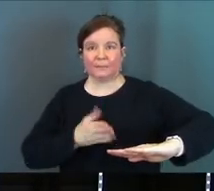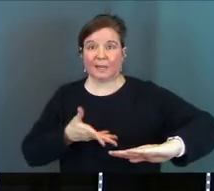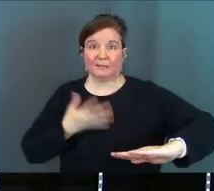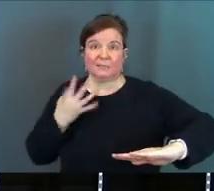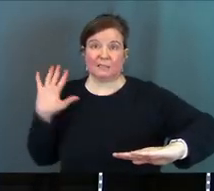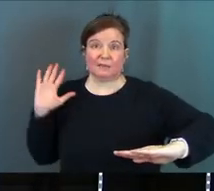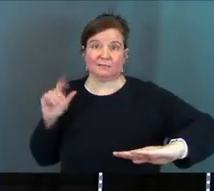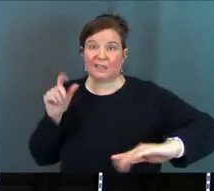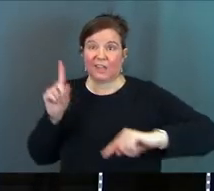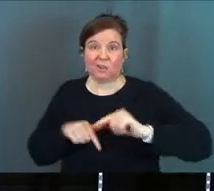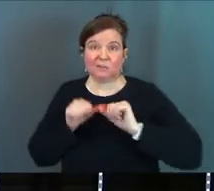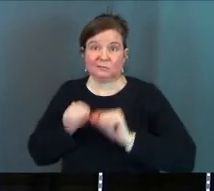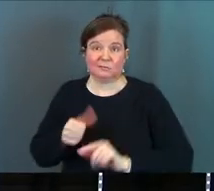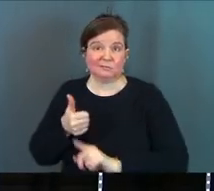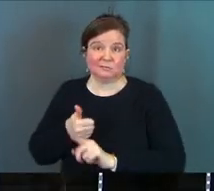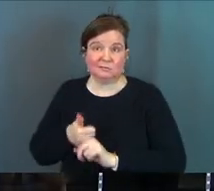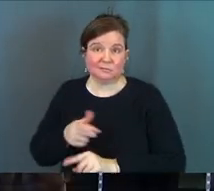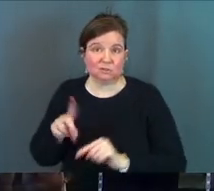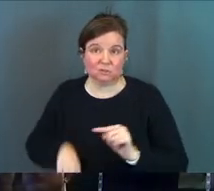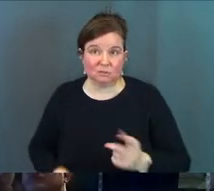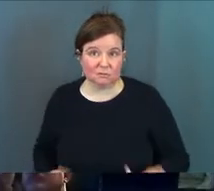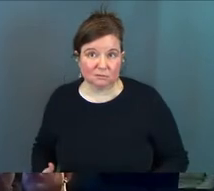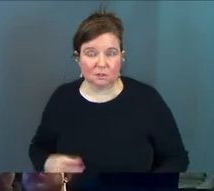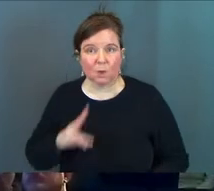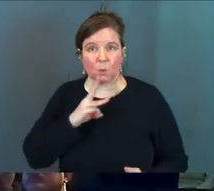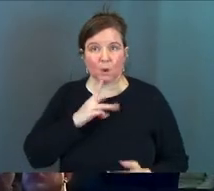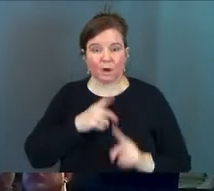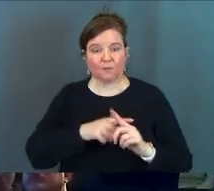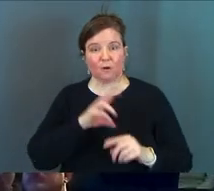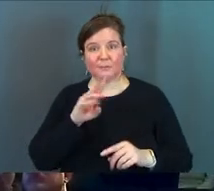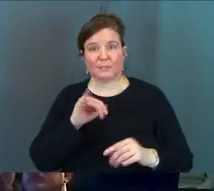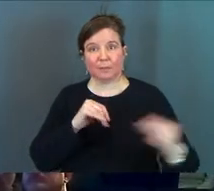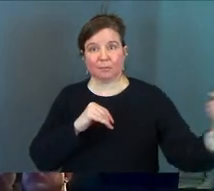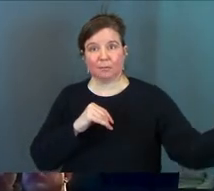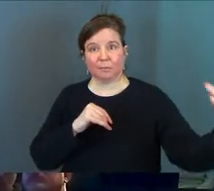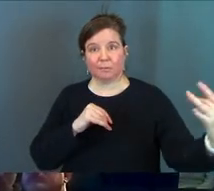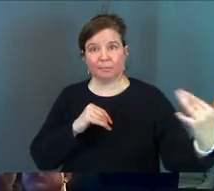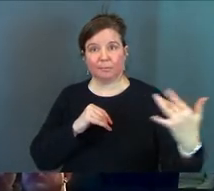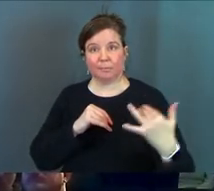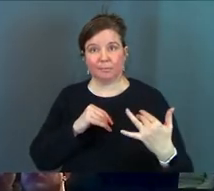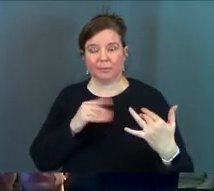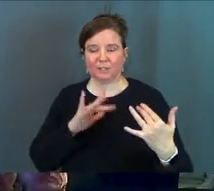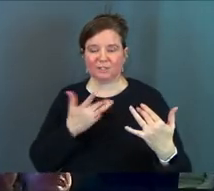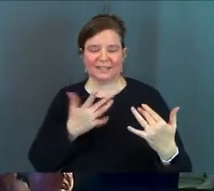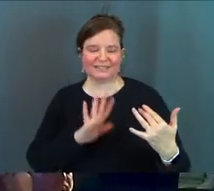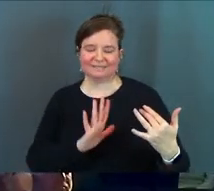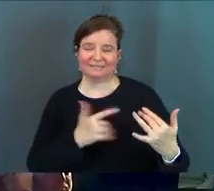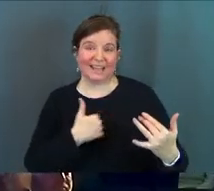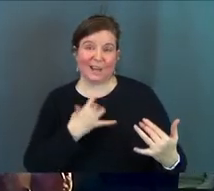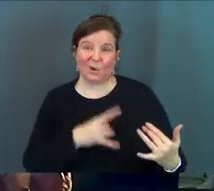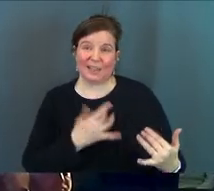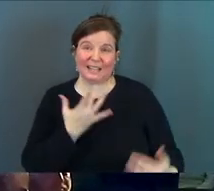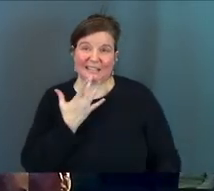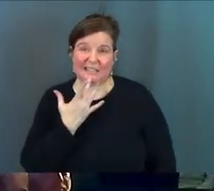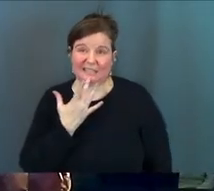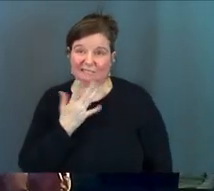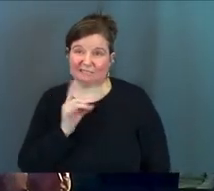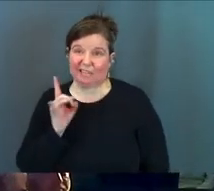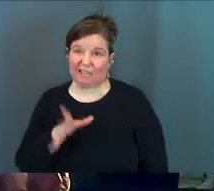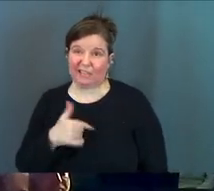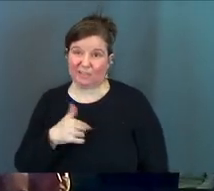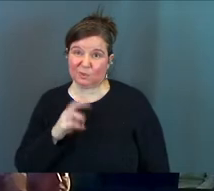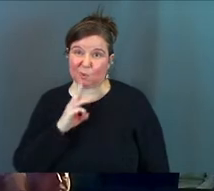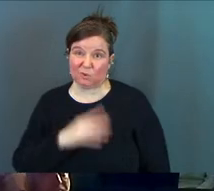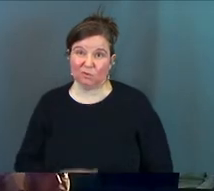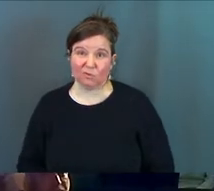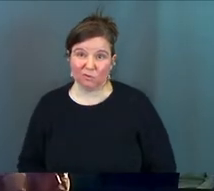they weren't self sustaining water was coming from six miles away and Jesus is like I don't like the taste of this